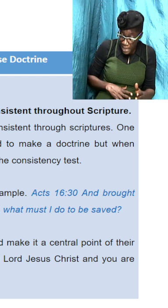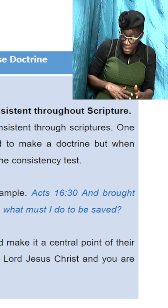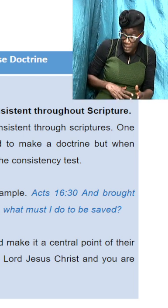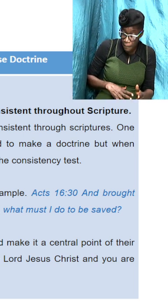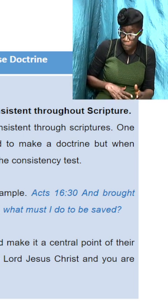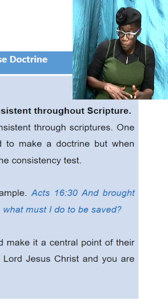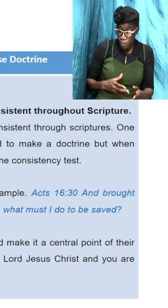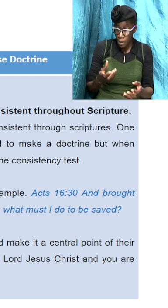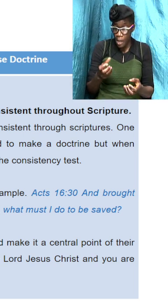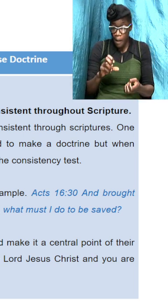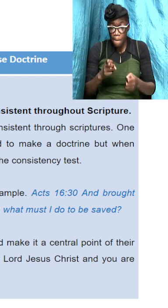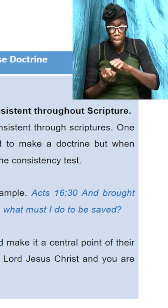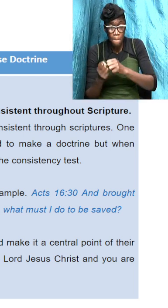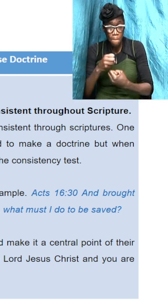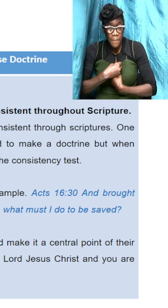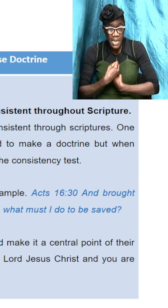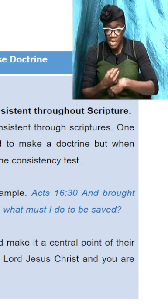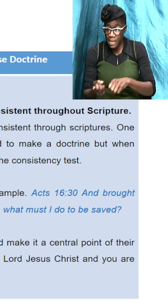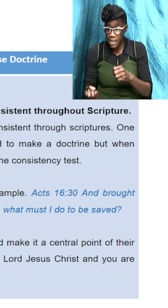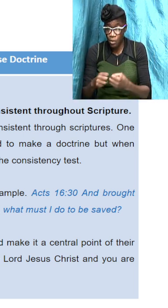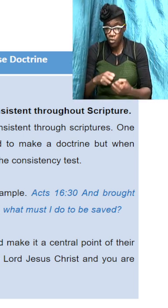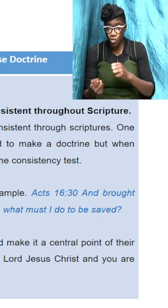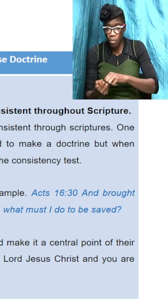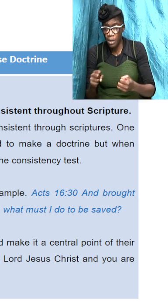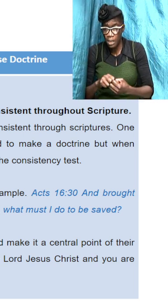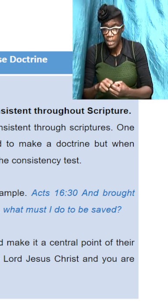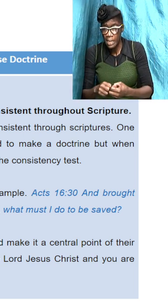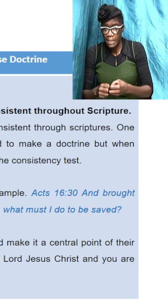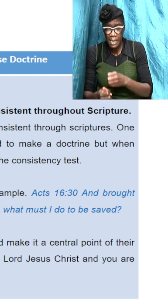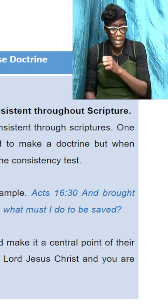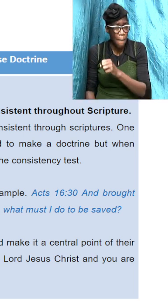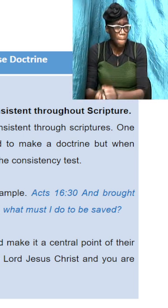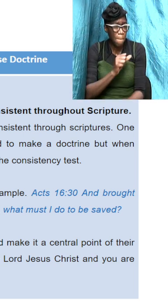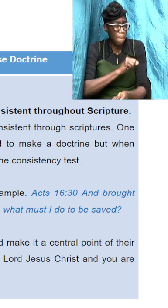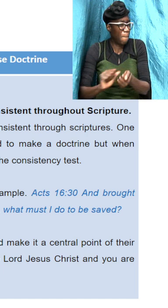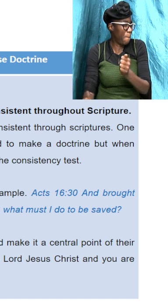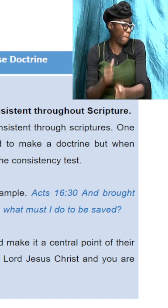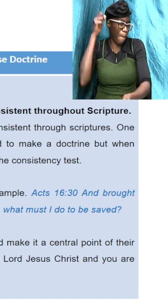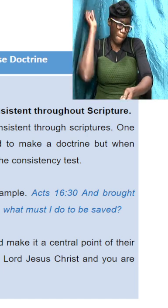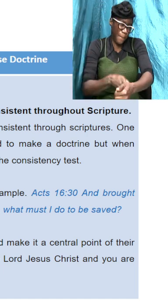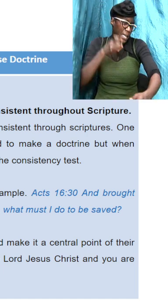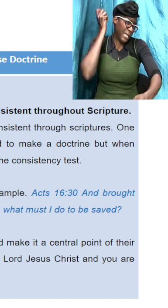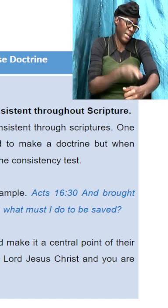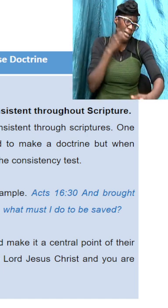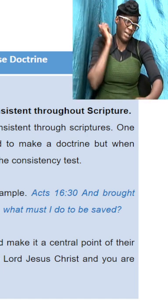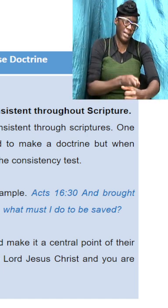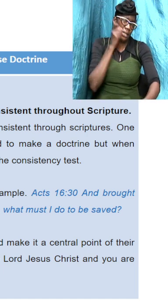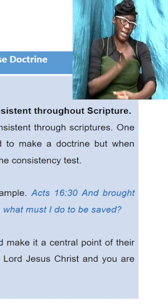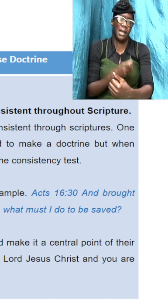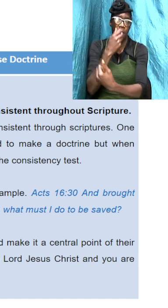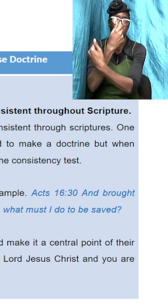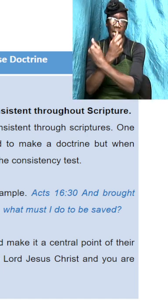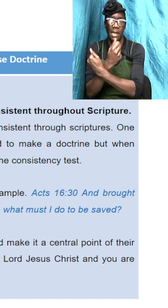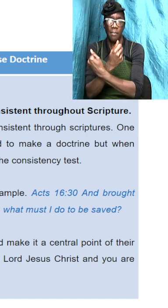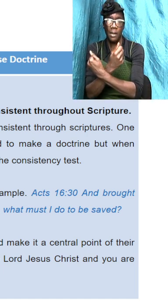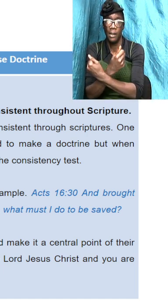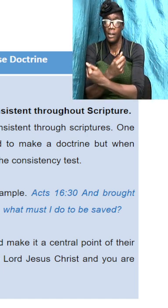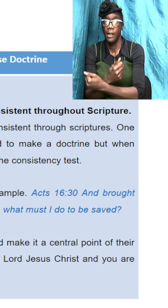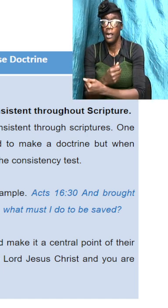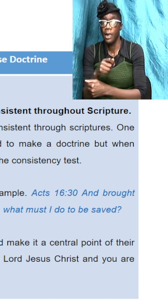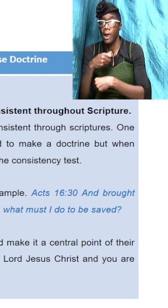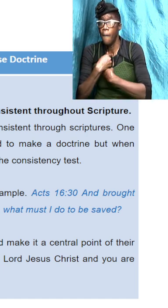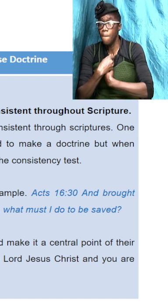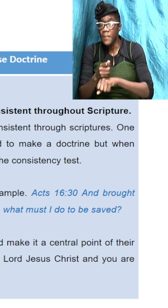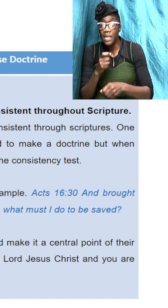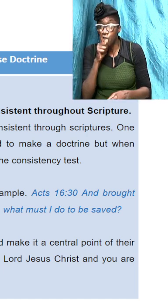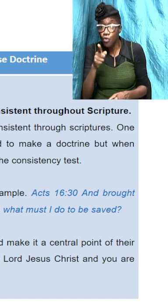and the magistrate beat them and locked them up and them said look here make sure that these men don't